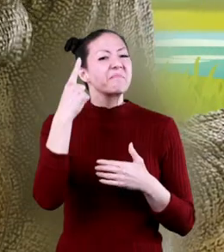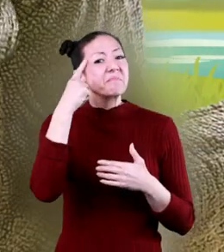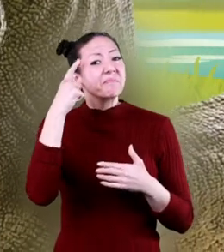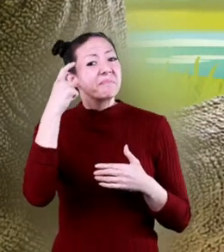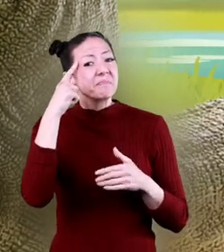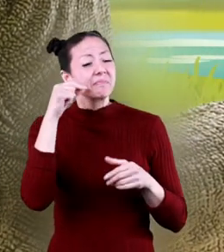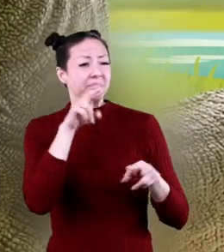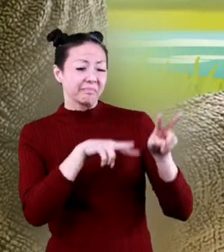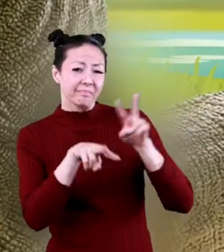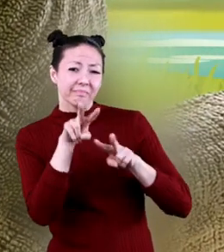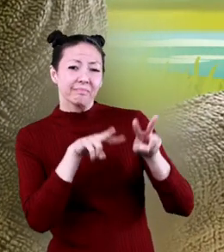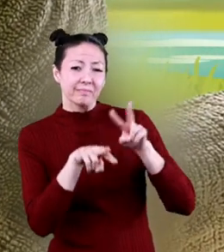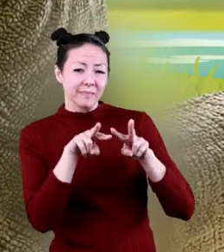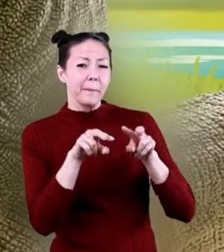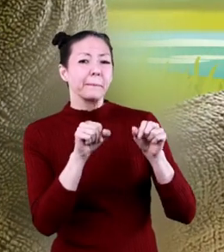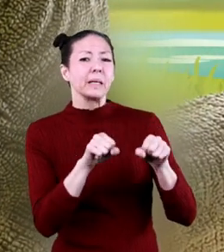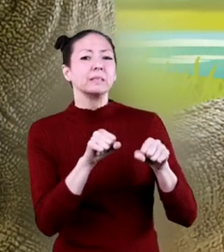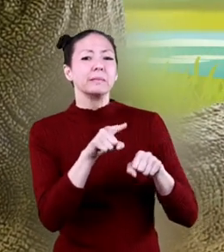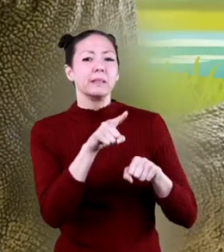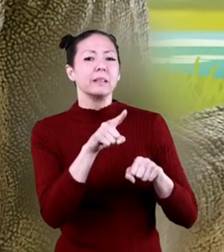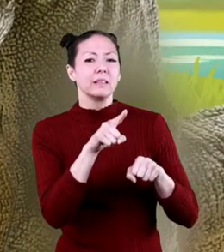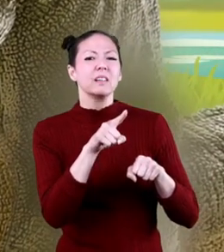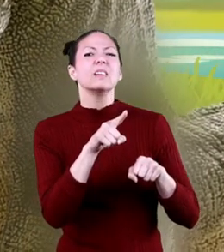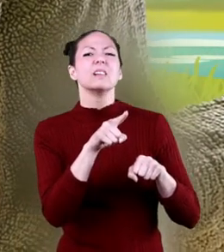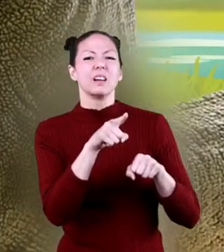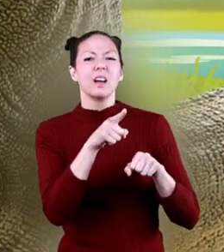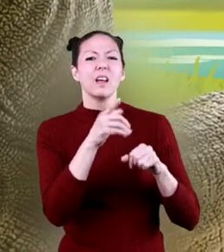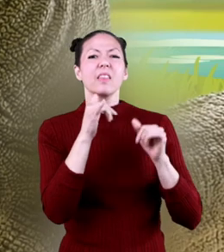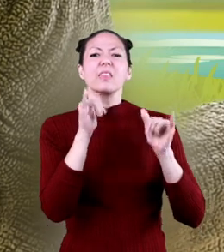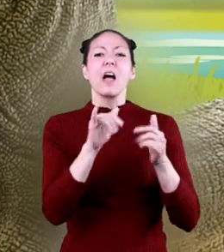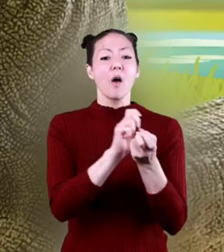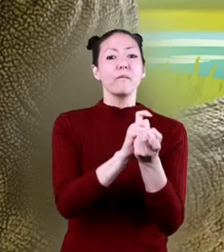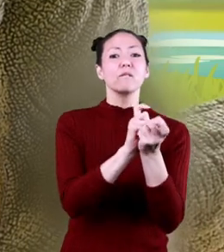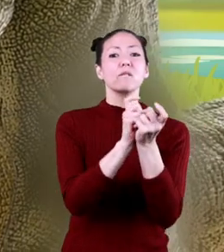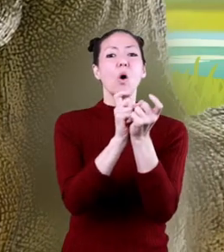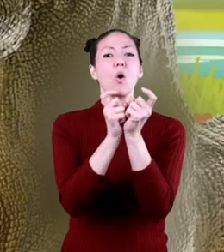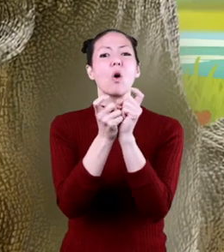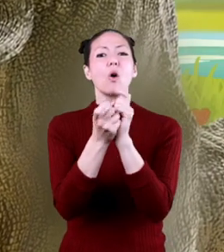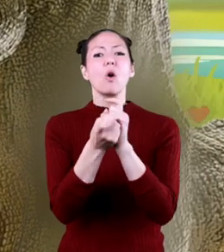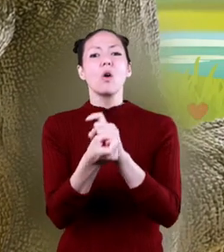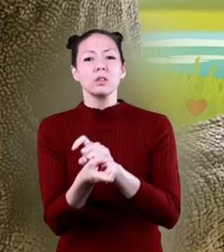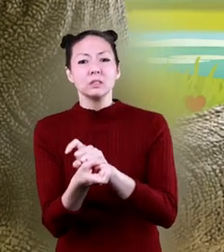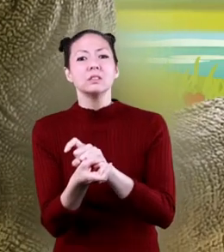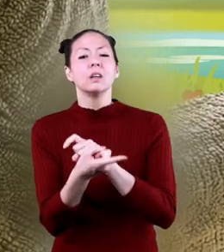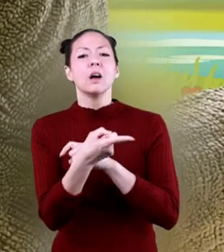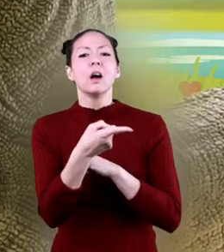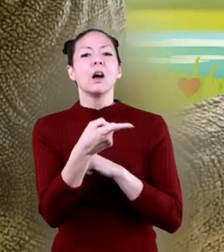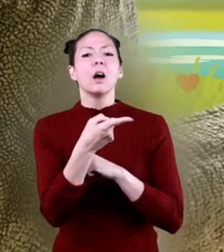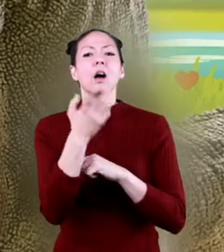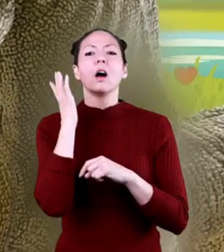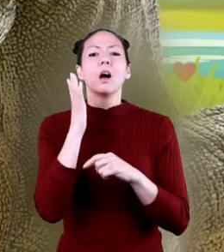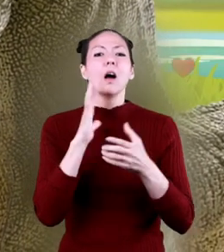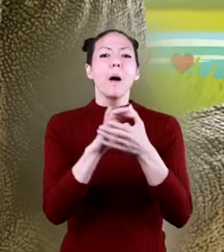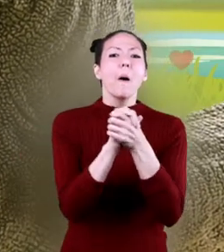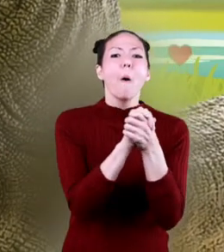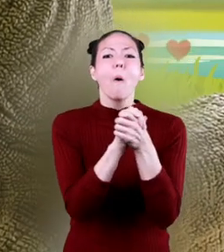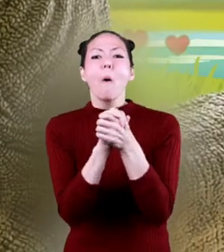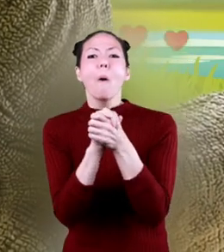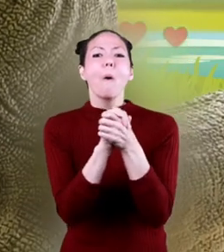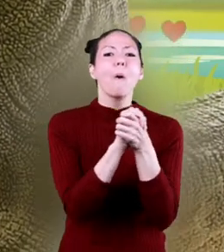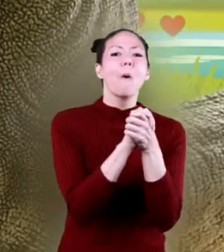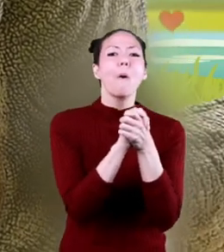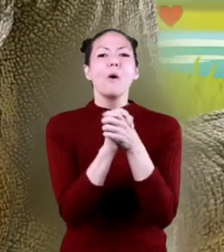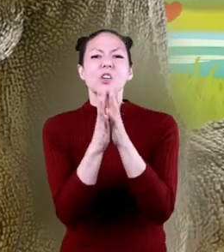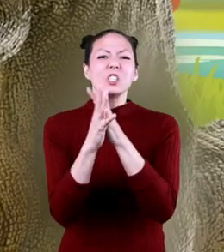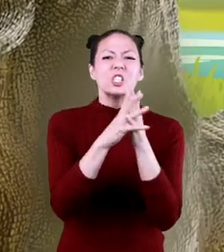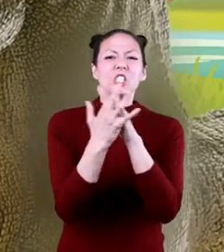source of debate among scientists. Some believe the arms were an evolutionary leftover, or served non